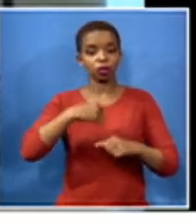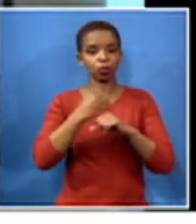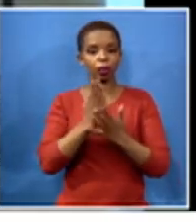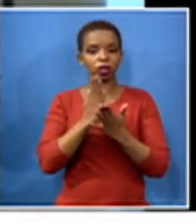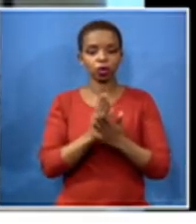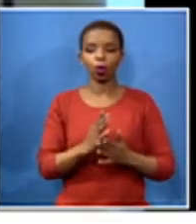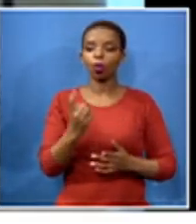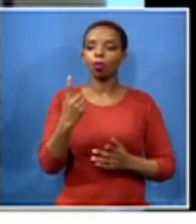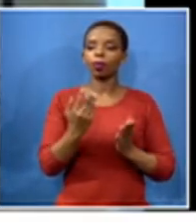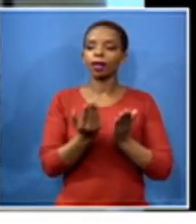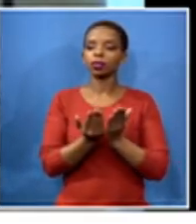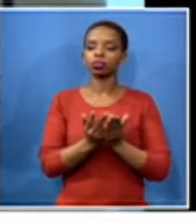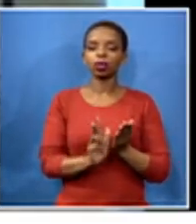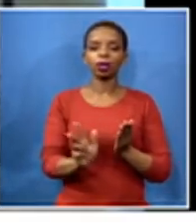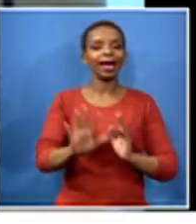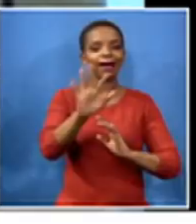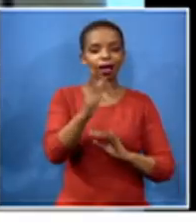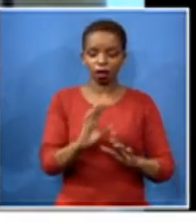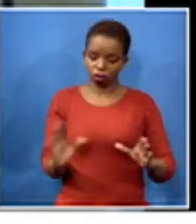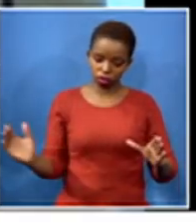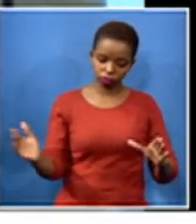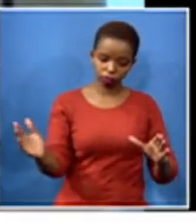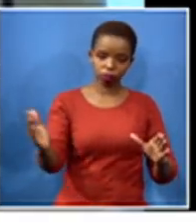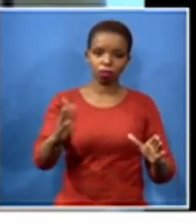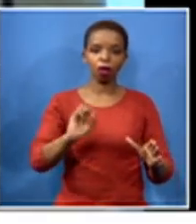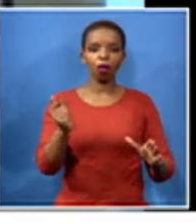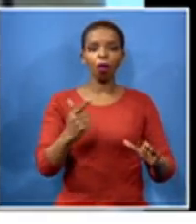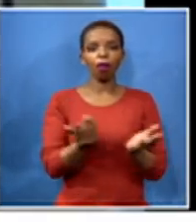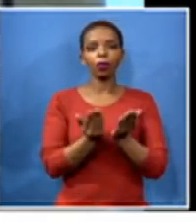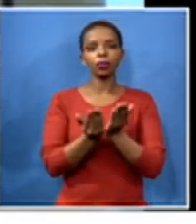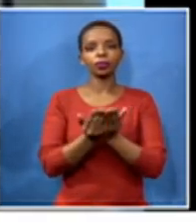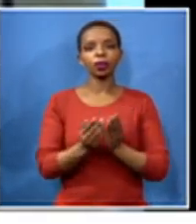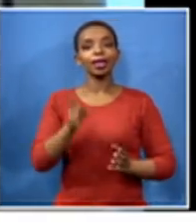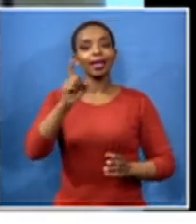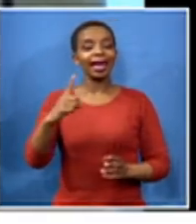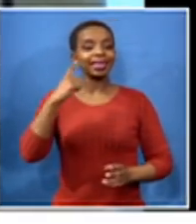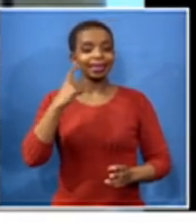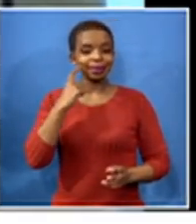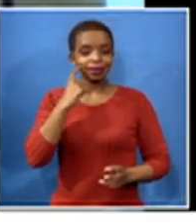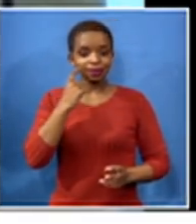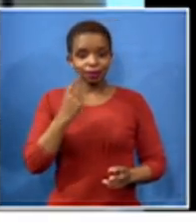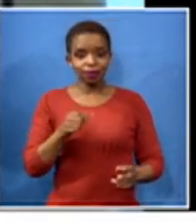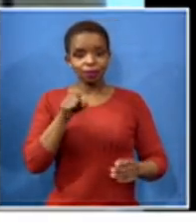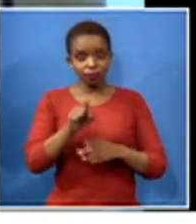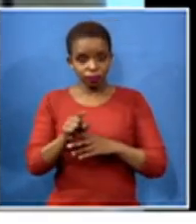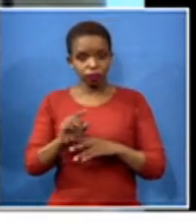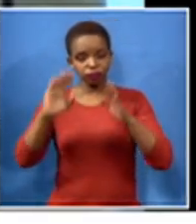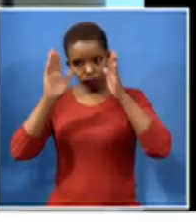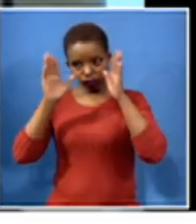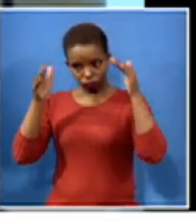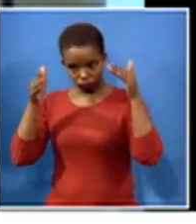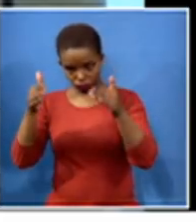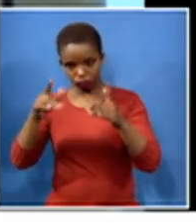neglected and that the the poorest of the poor schools which are the easiest to neglect are in fact being attended to